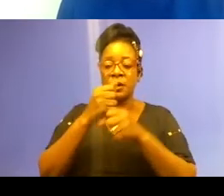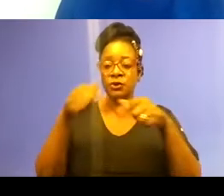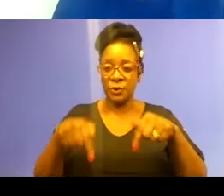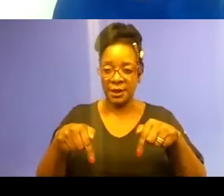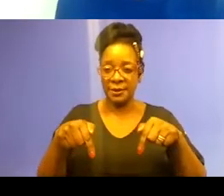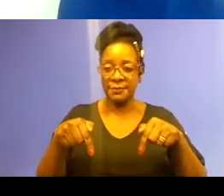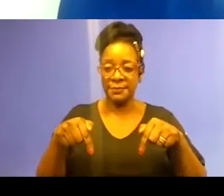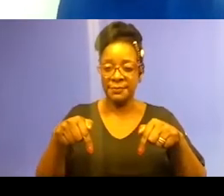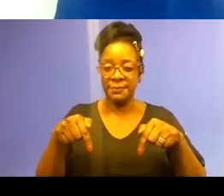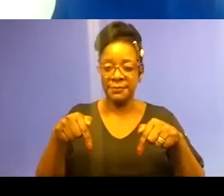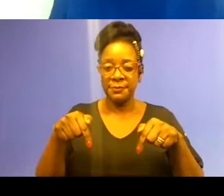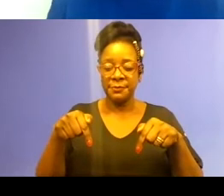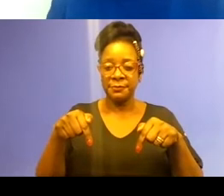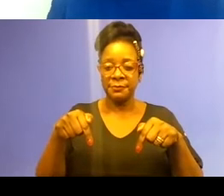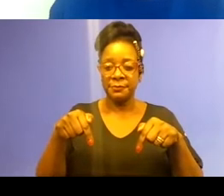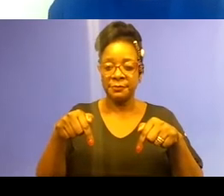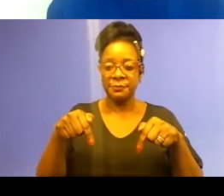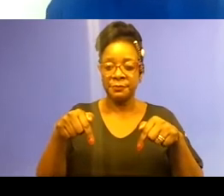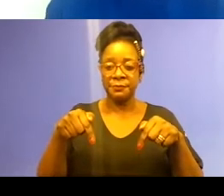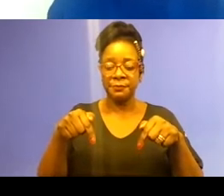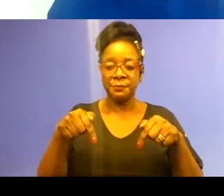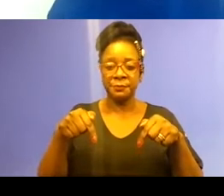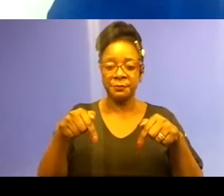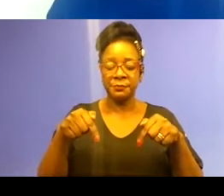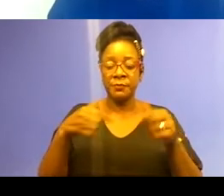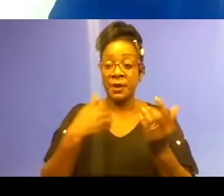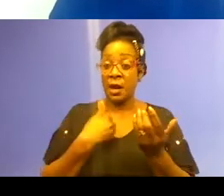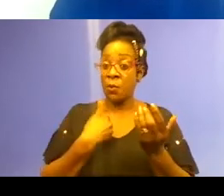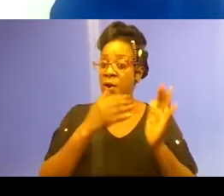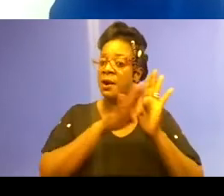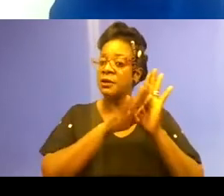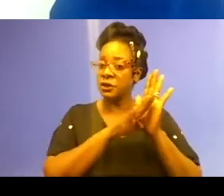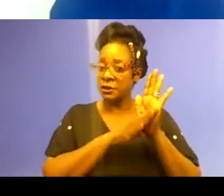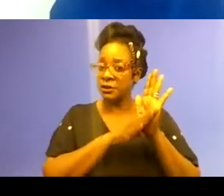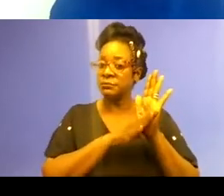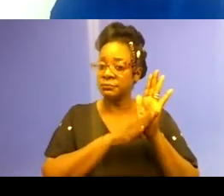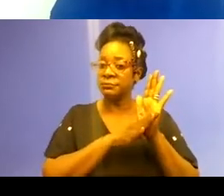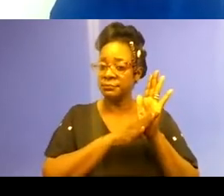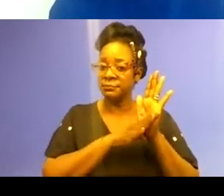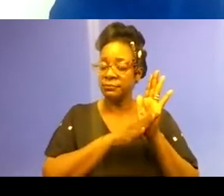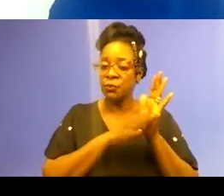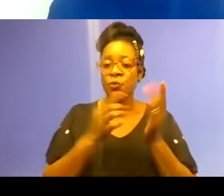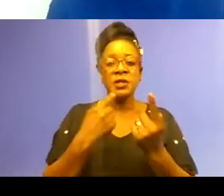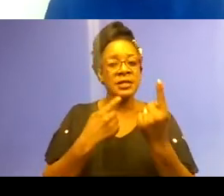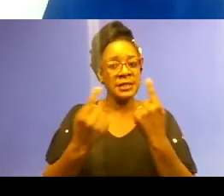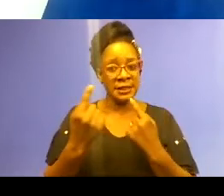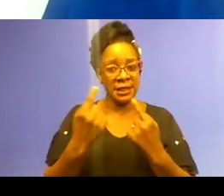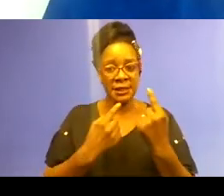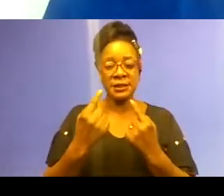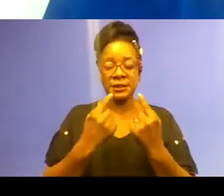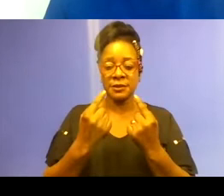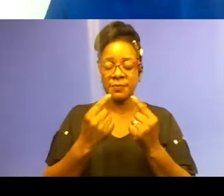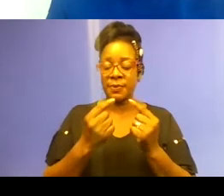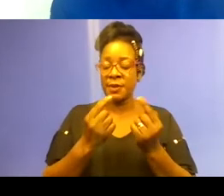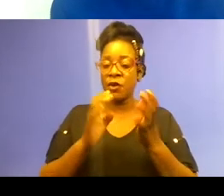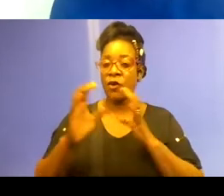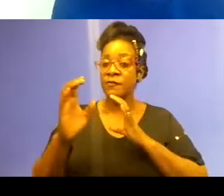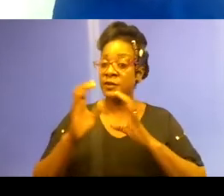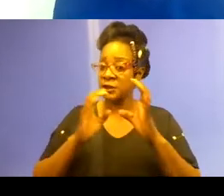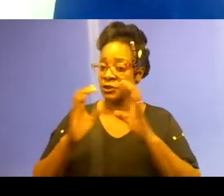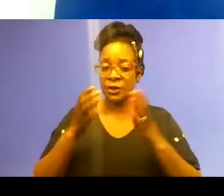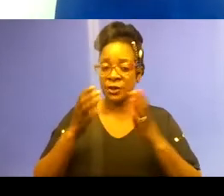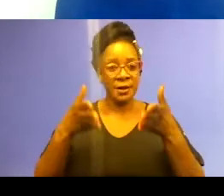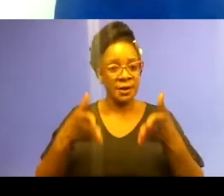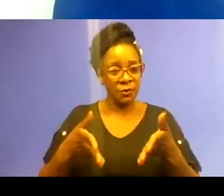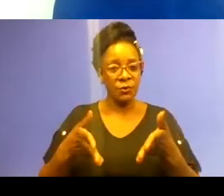So here's our agenda. We'll discuss why this conversation now. We'll also